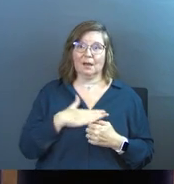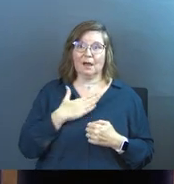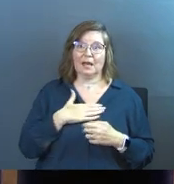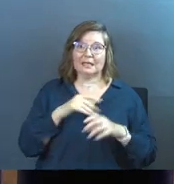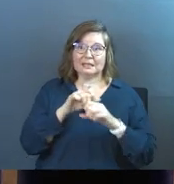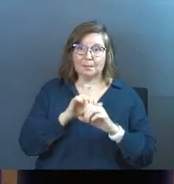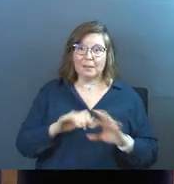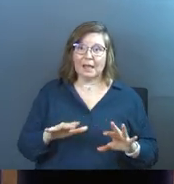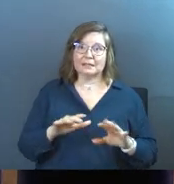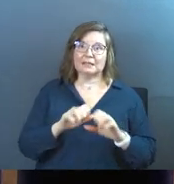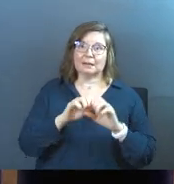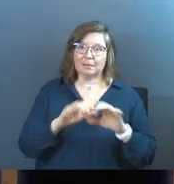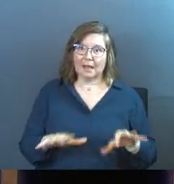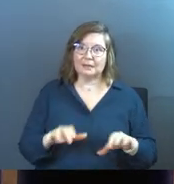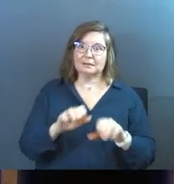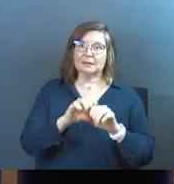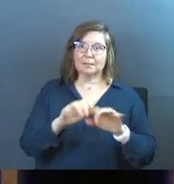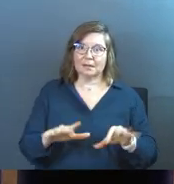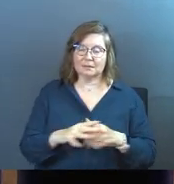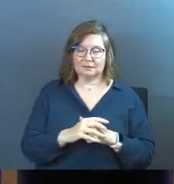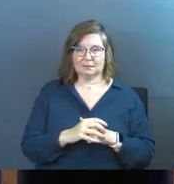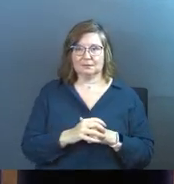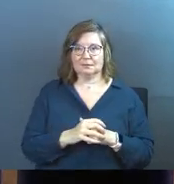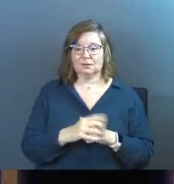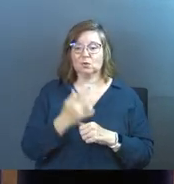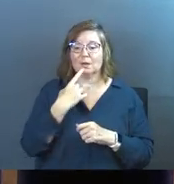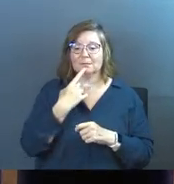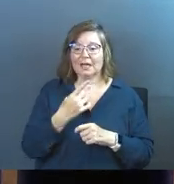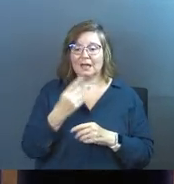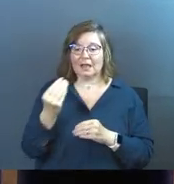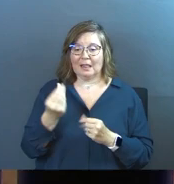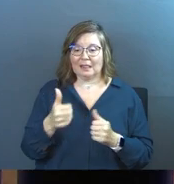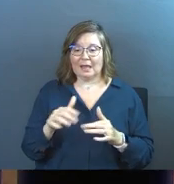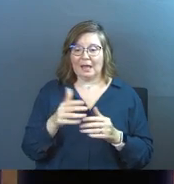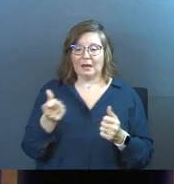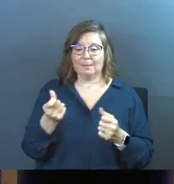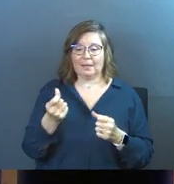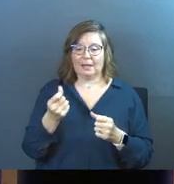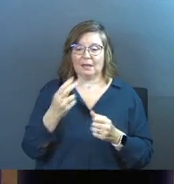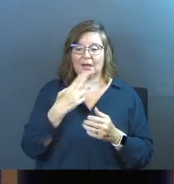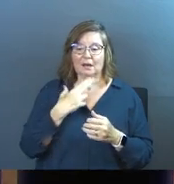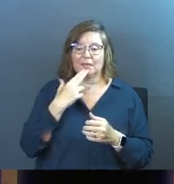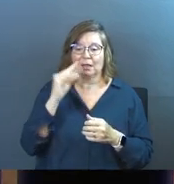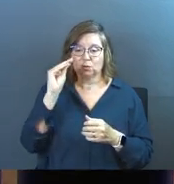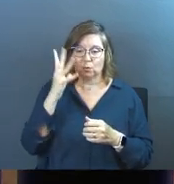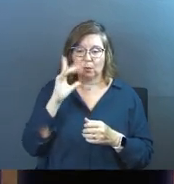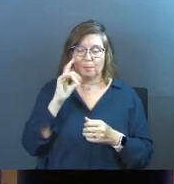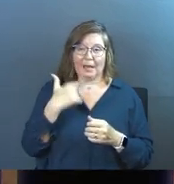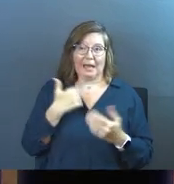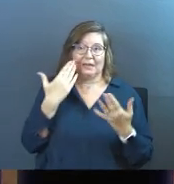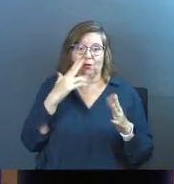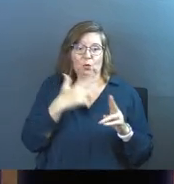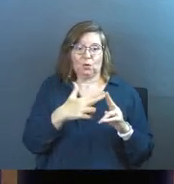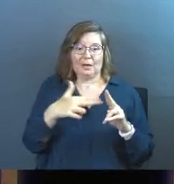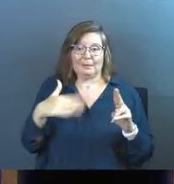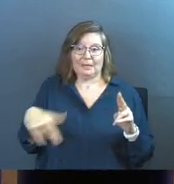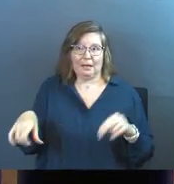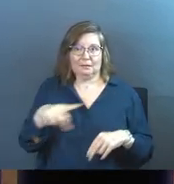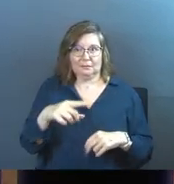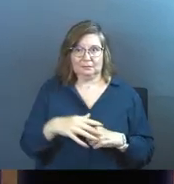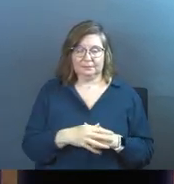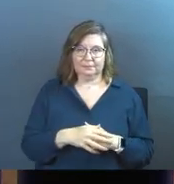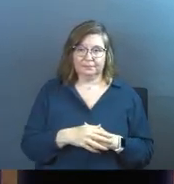Honey's blessing over blessing. So I'm sending you to a land of milk and honey. That's what Grace Fellowship is going to be. I didn't even know your names yet,